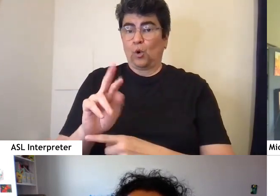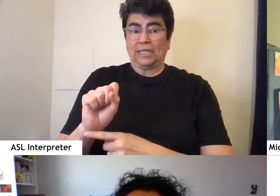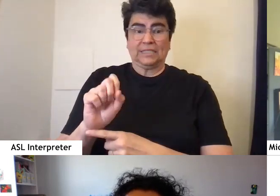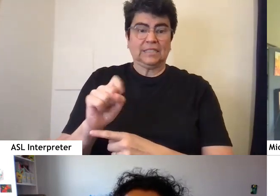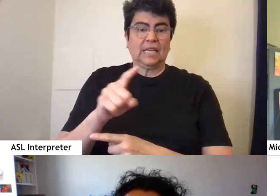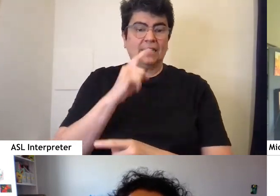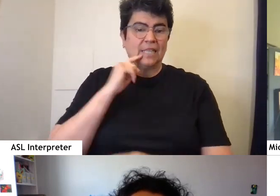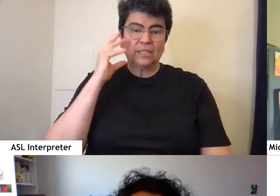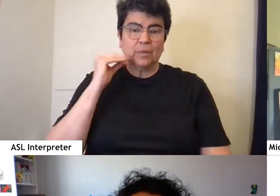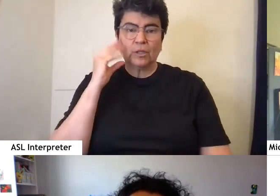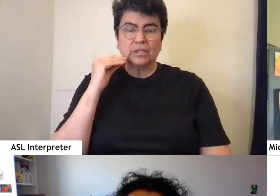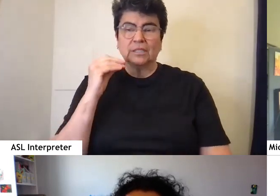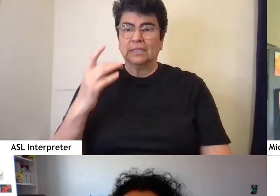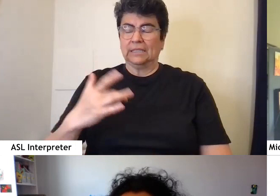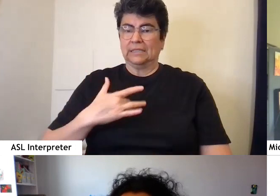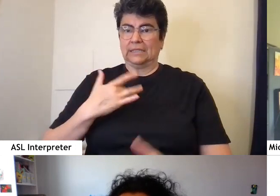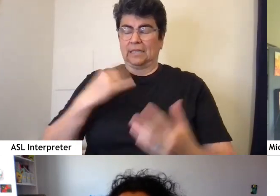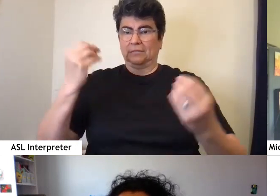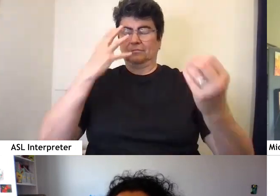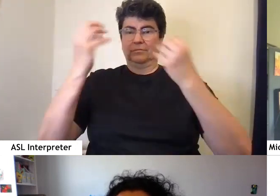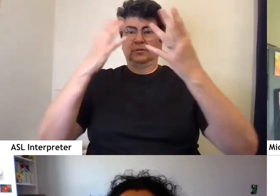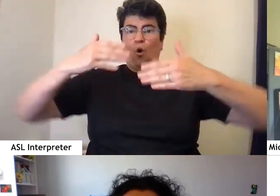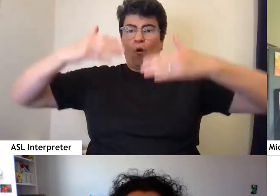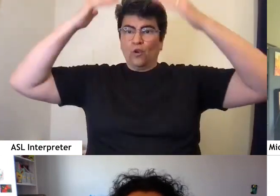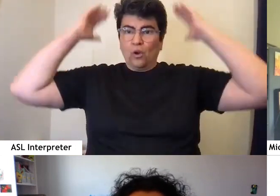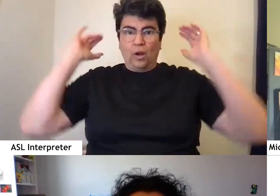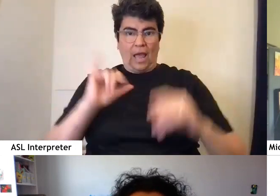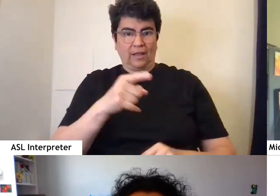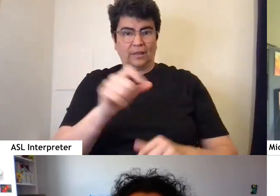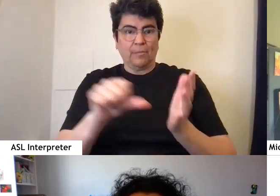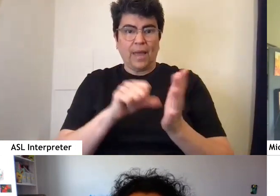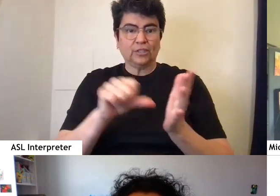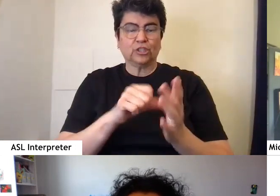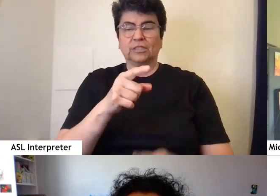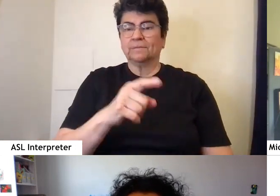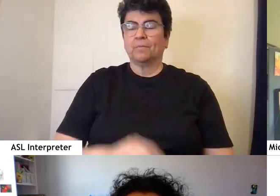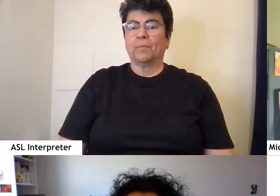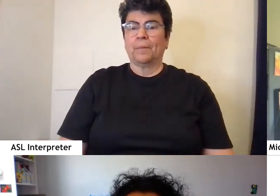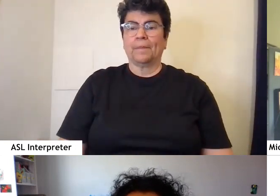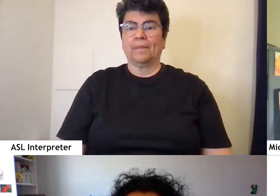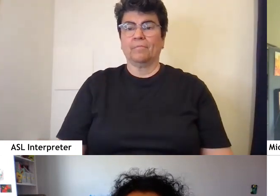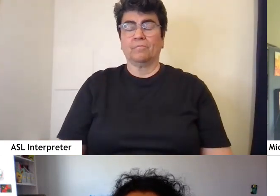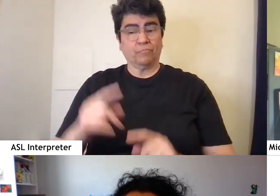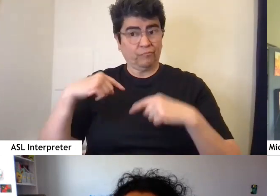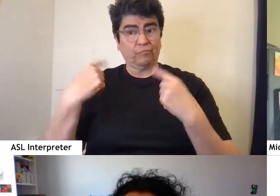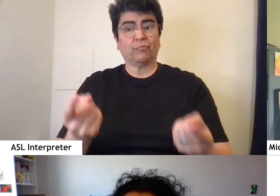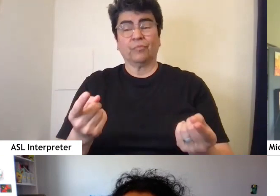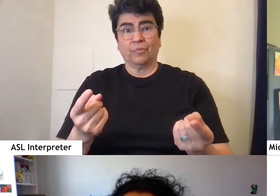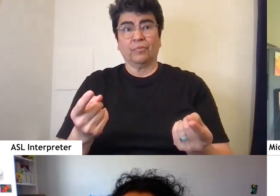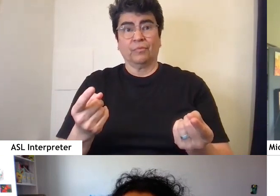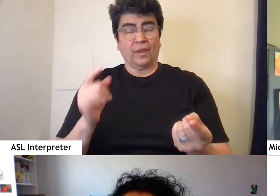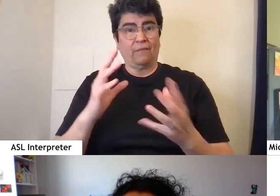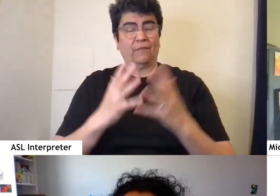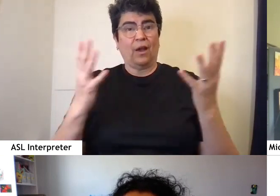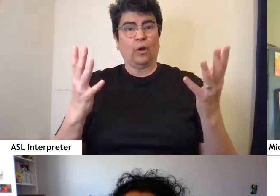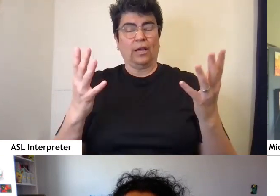experiencing sensory overload as in these pages. And it's been in a way a very